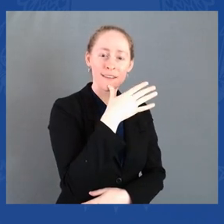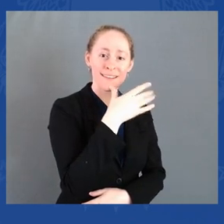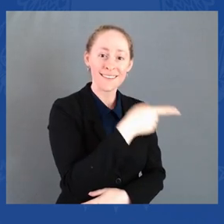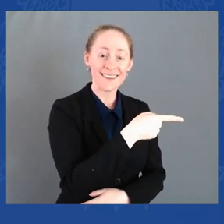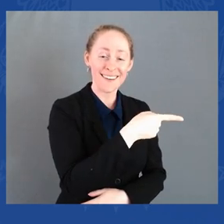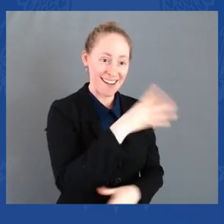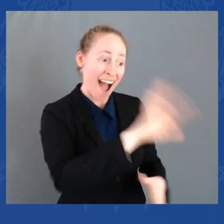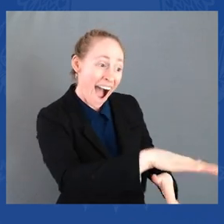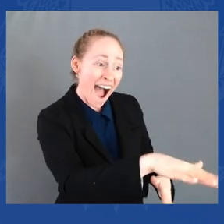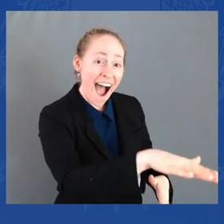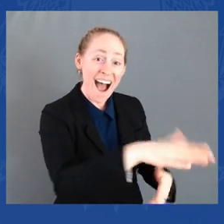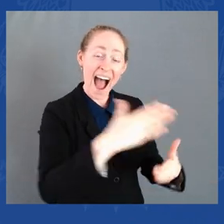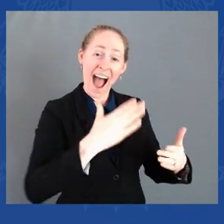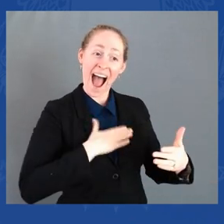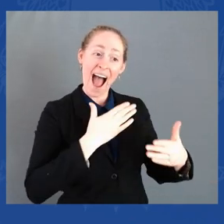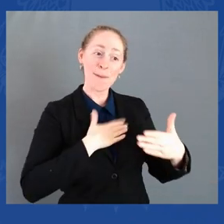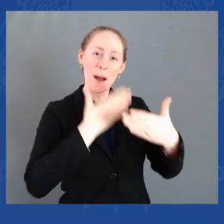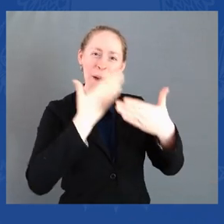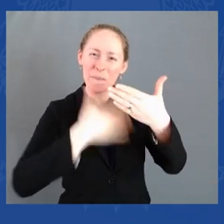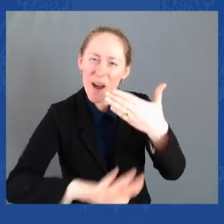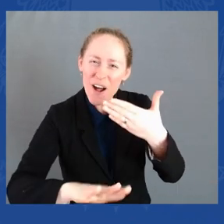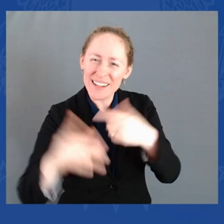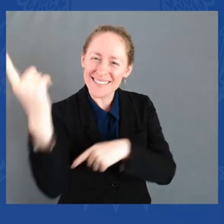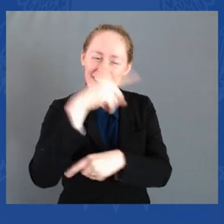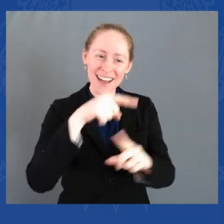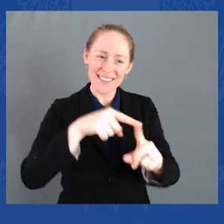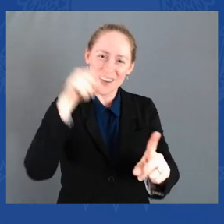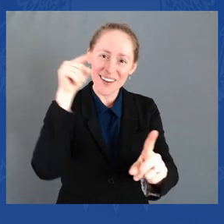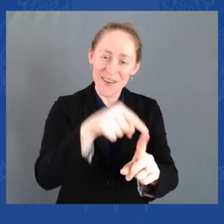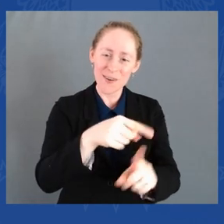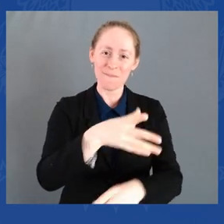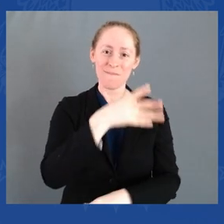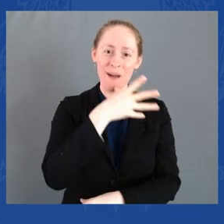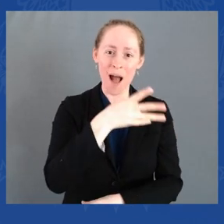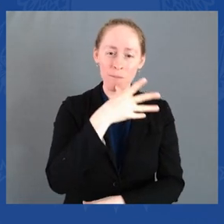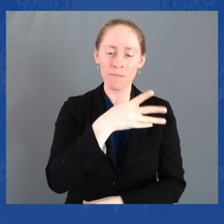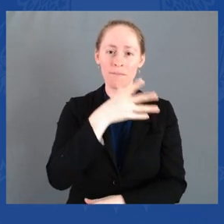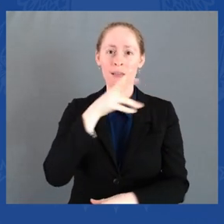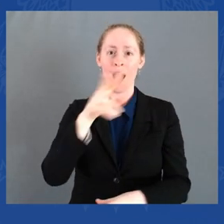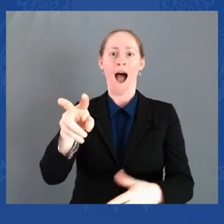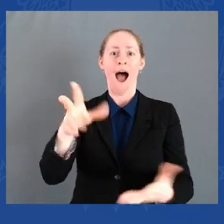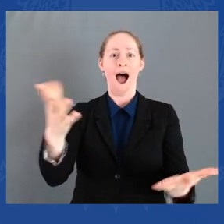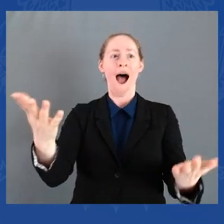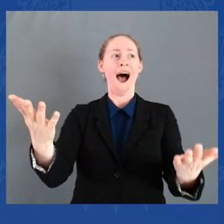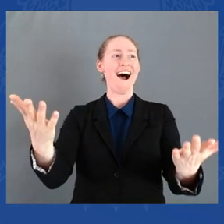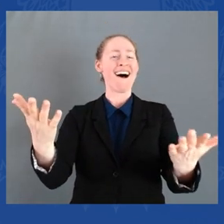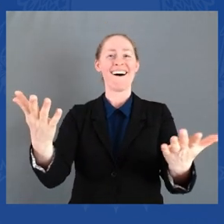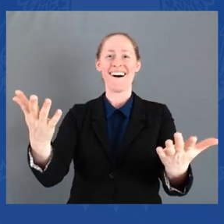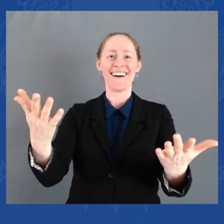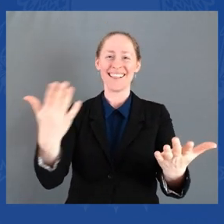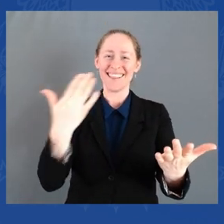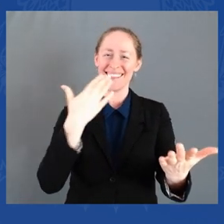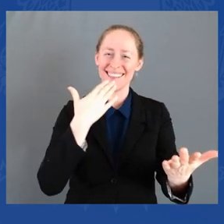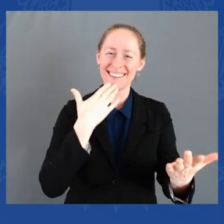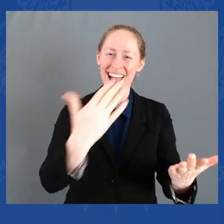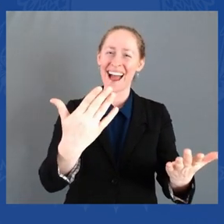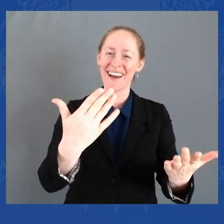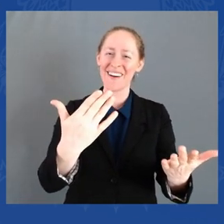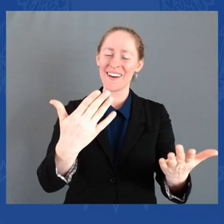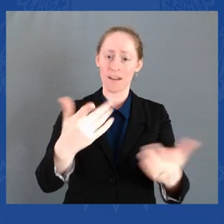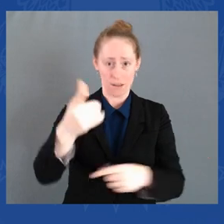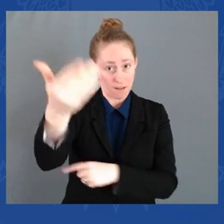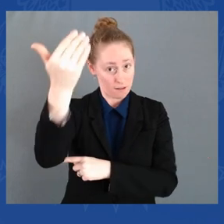My mother responded enthusiastically and said, thank you. You know, in Asian cultures, you wish the mother